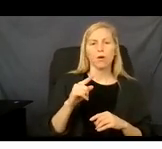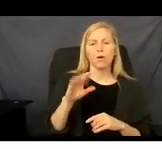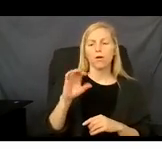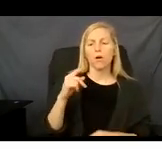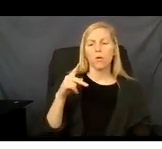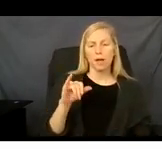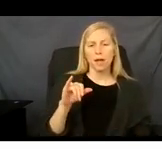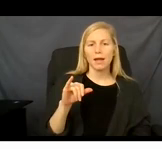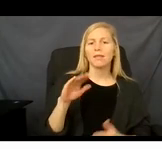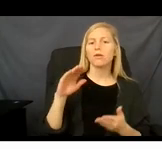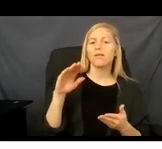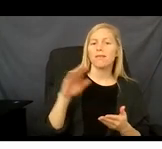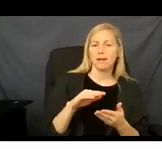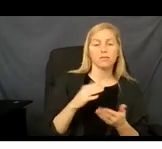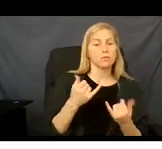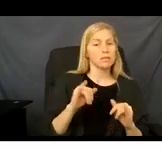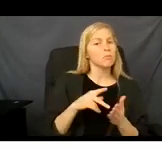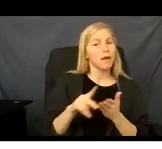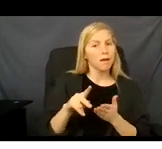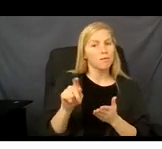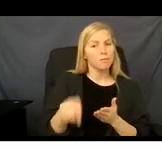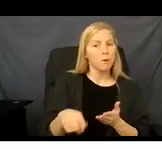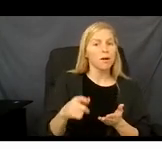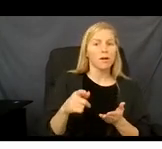regular Medicaid coverage fee for service.